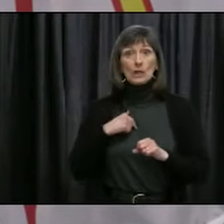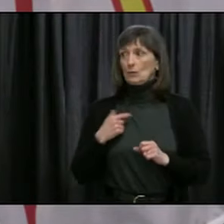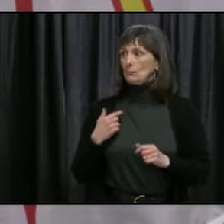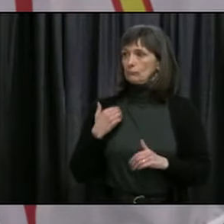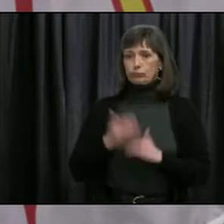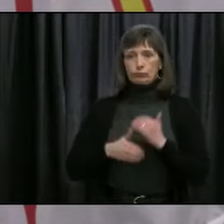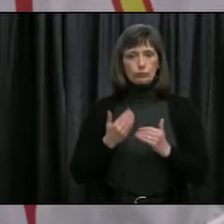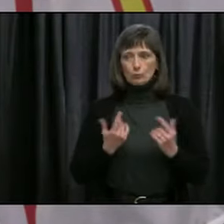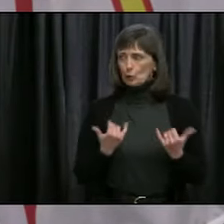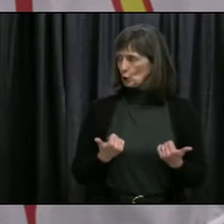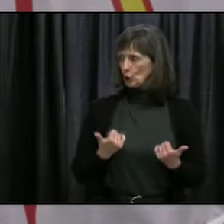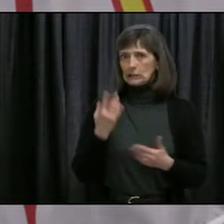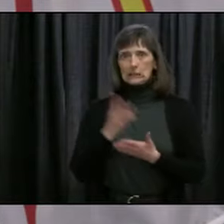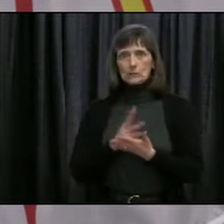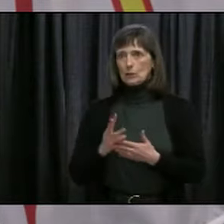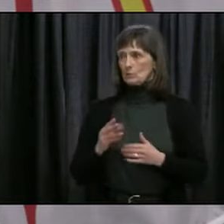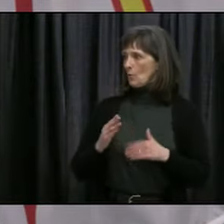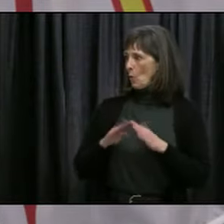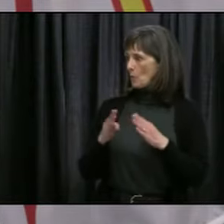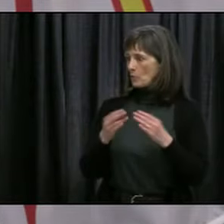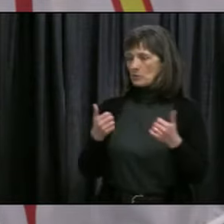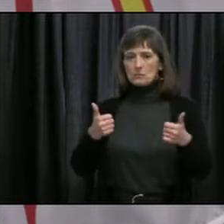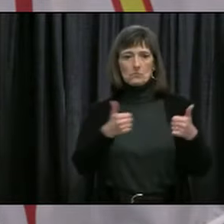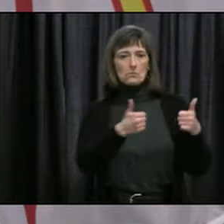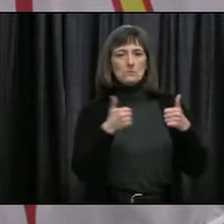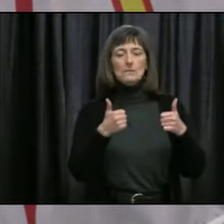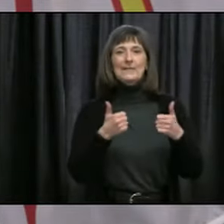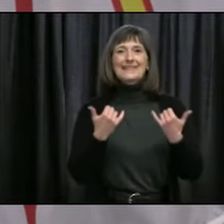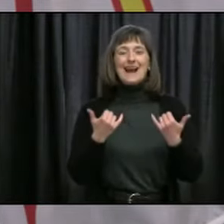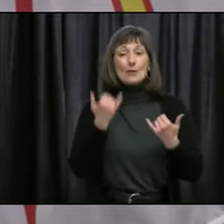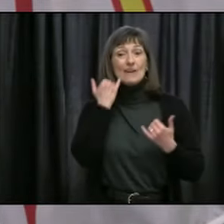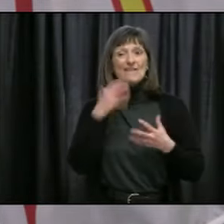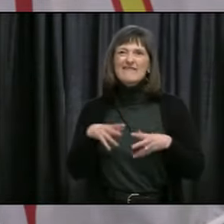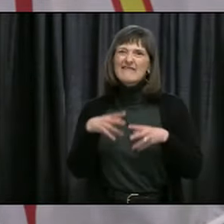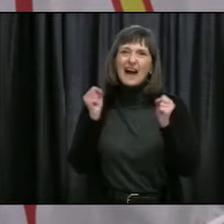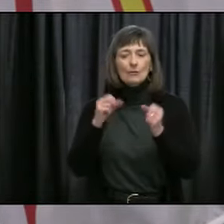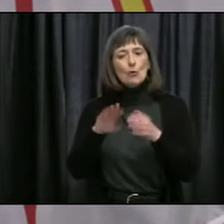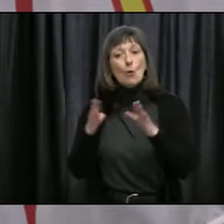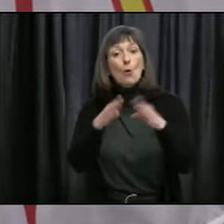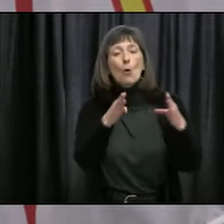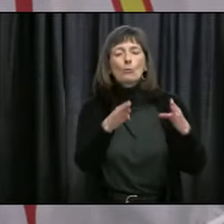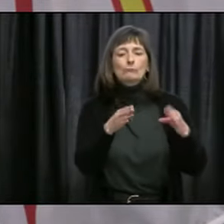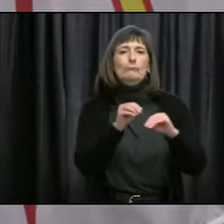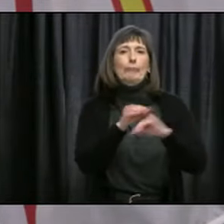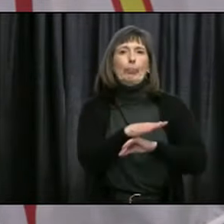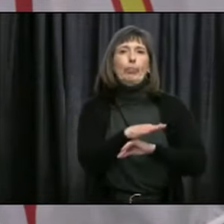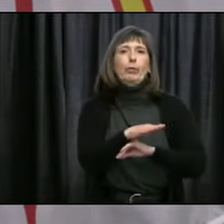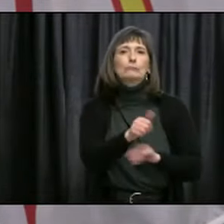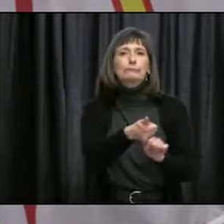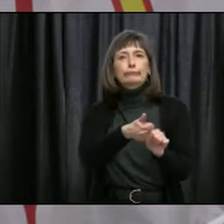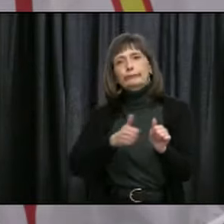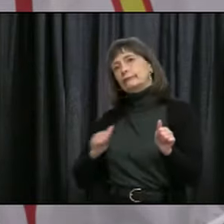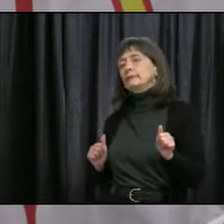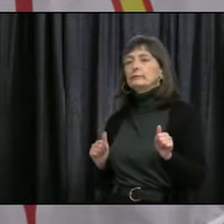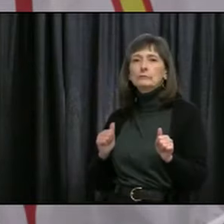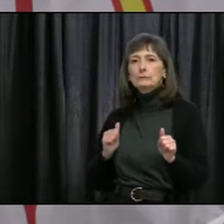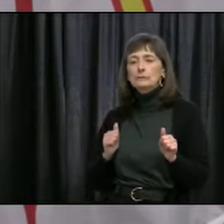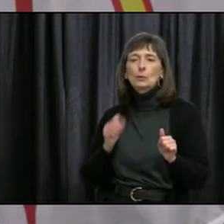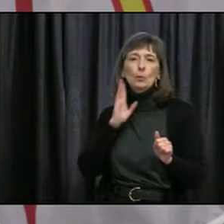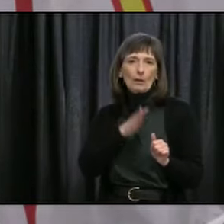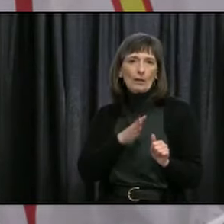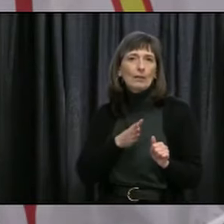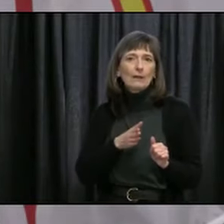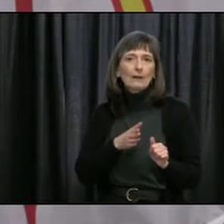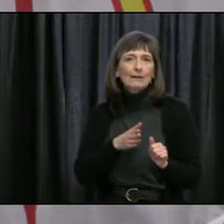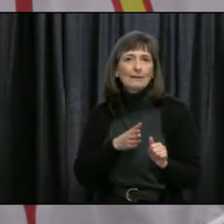are making and threaten the health of our families, our friends, and our neighbors. But it could also impact and